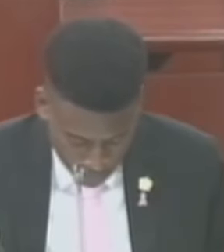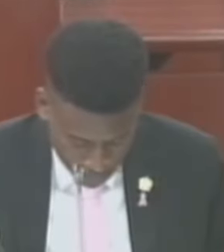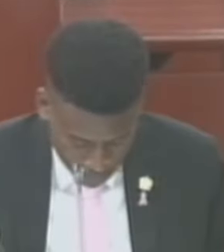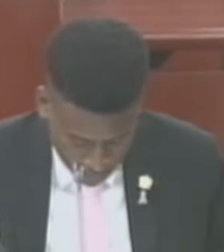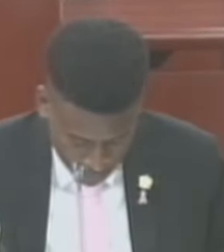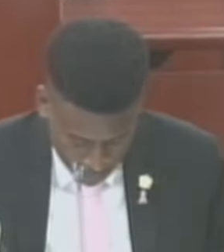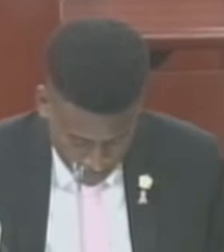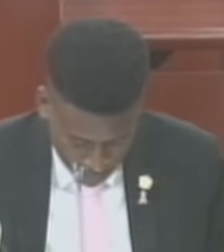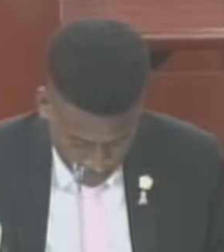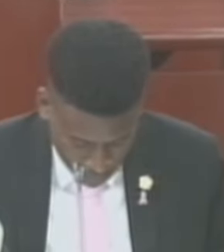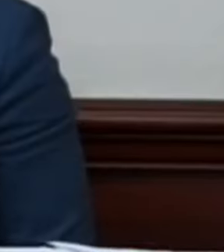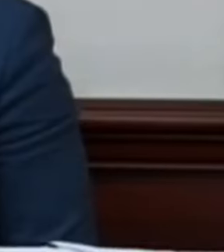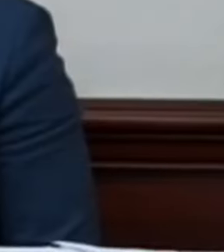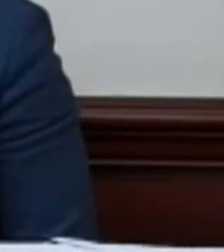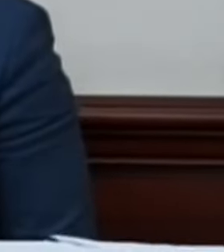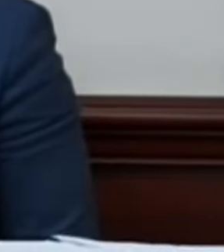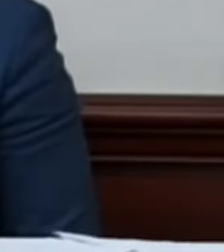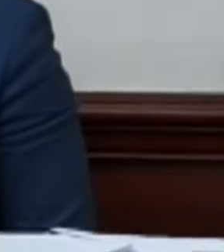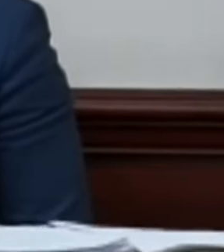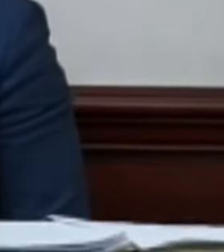no not the word only sorry